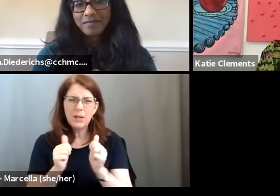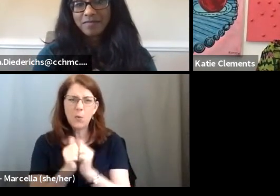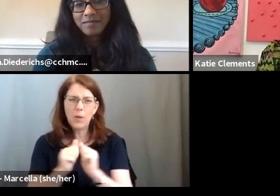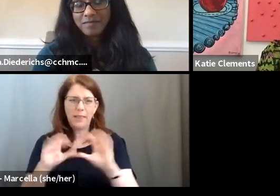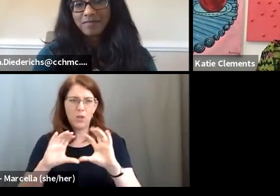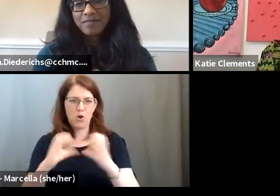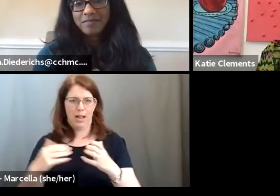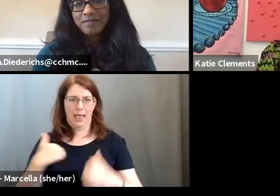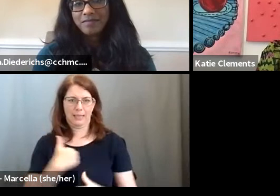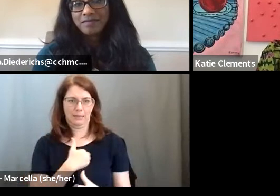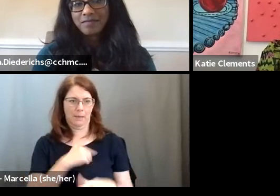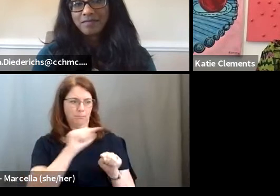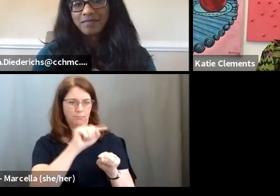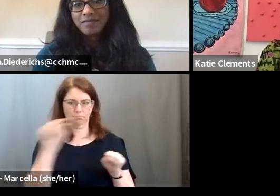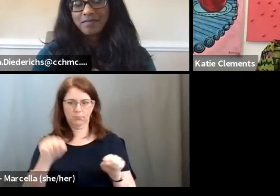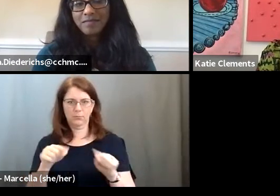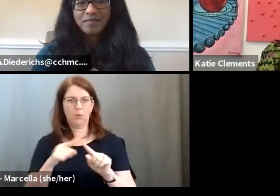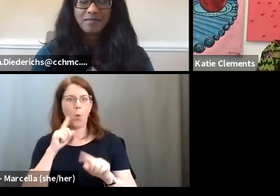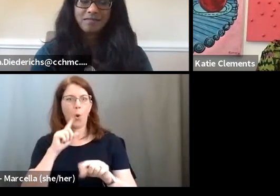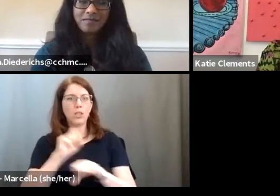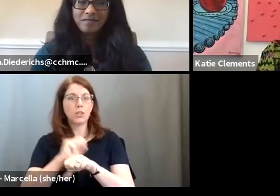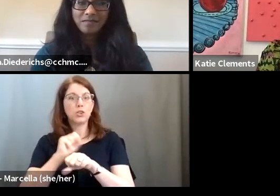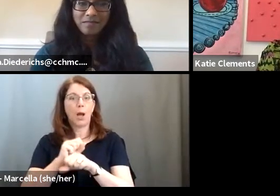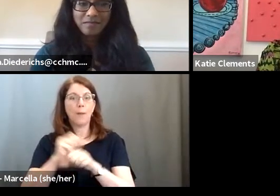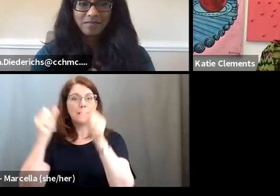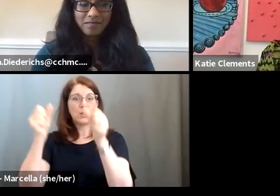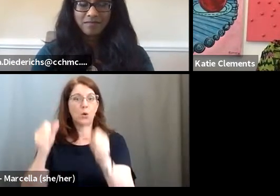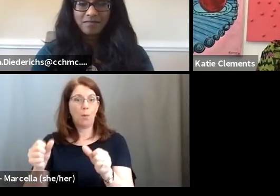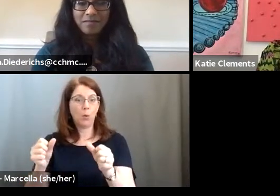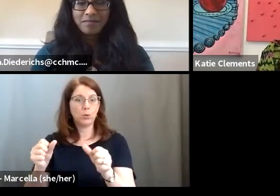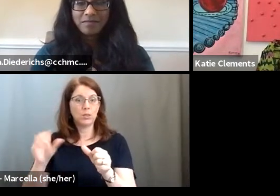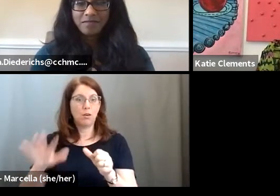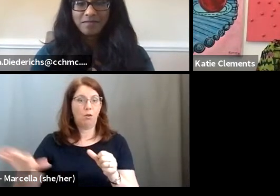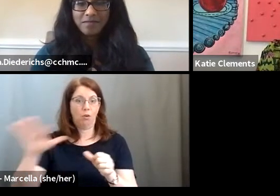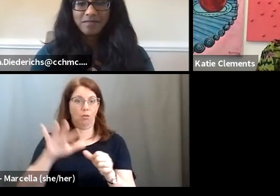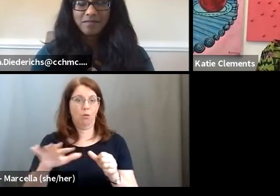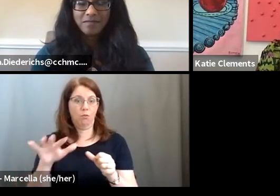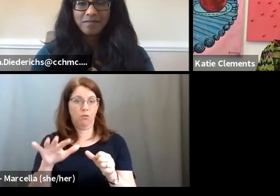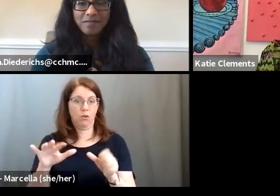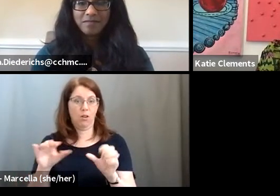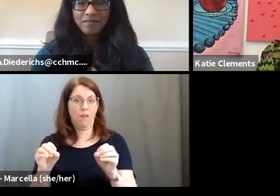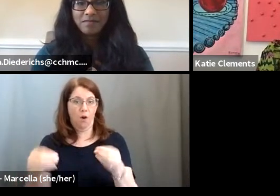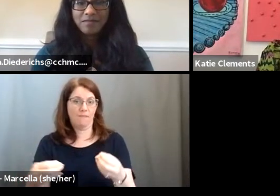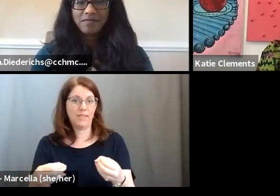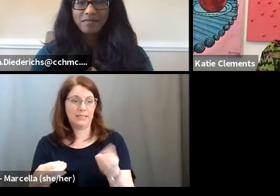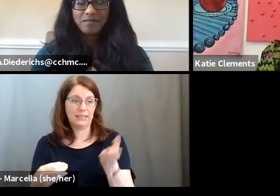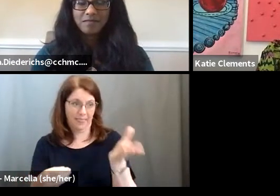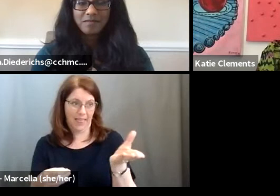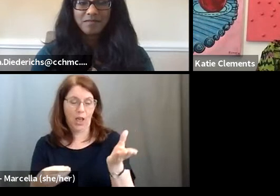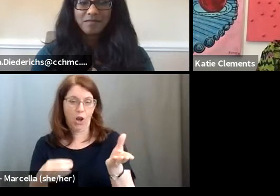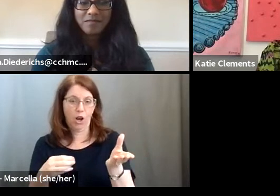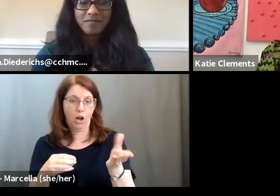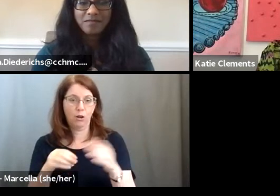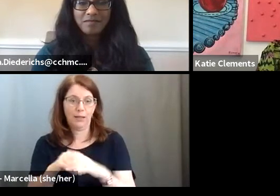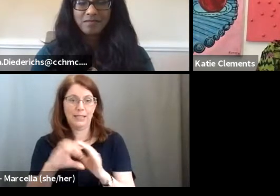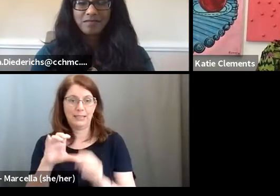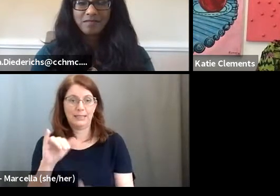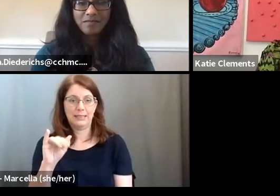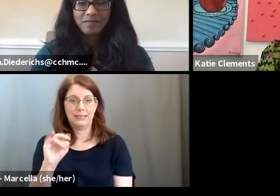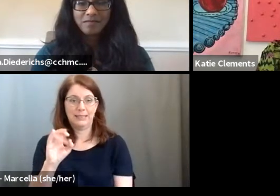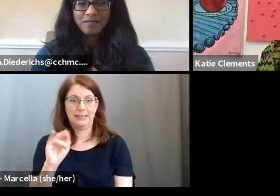your own classmates for positions that are posted through the office there in Cincinnati.